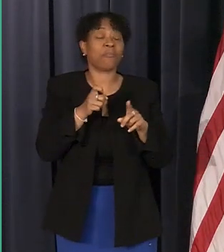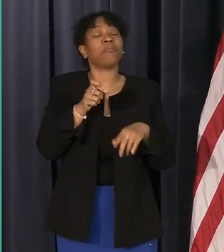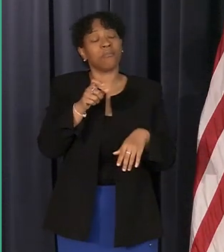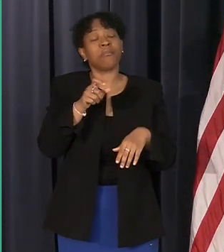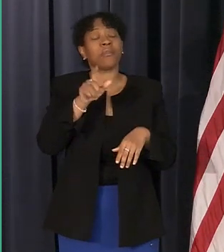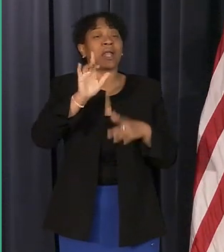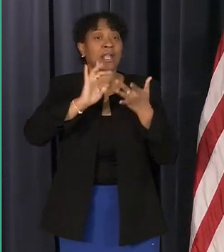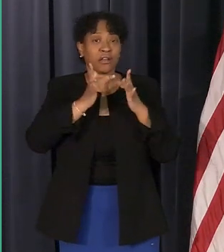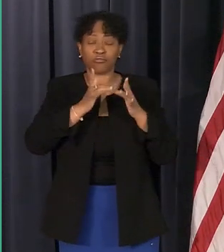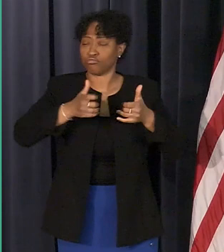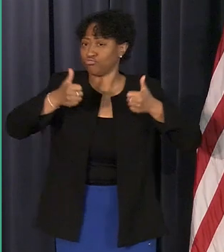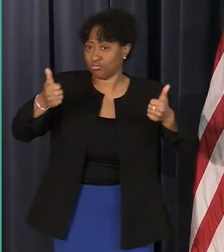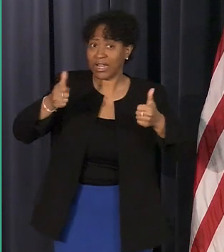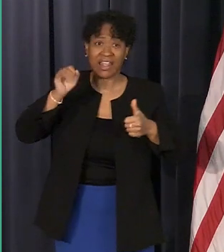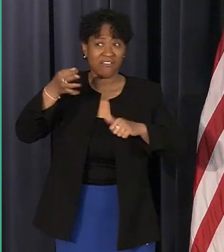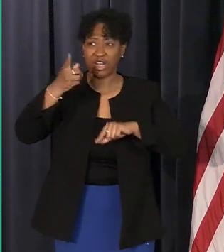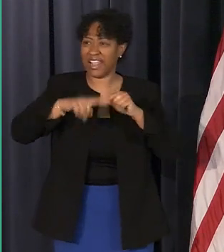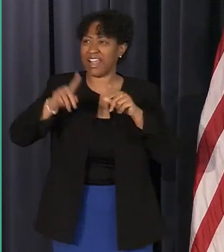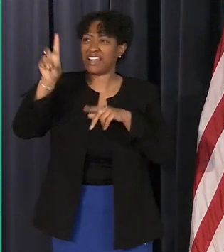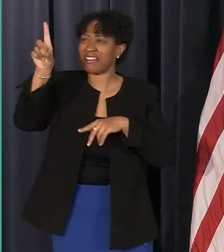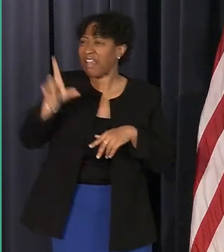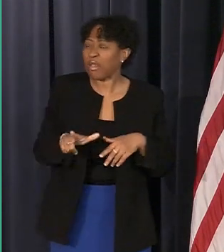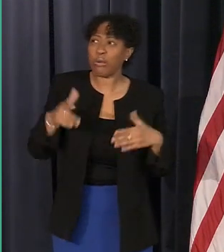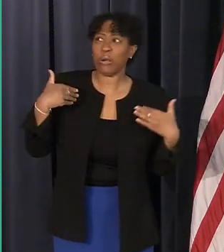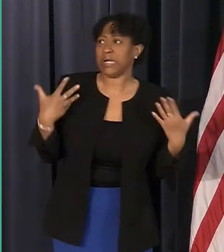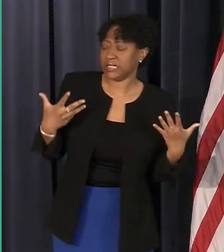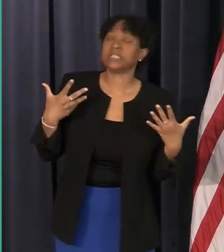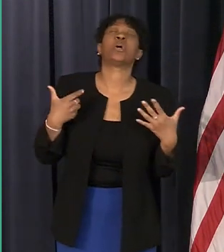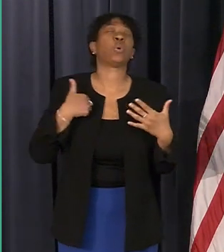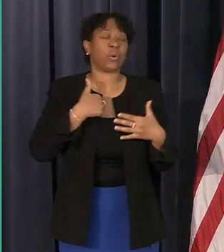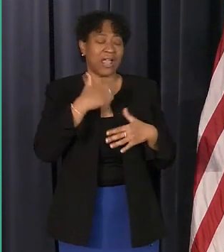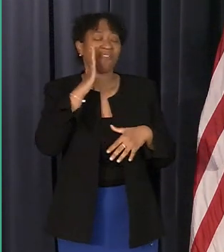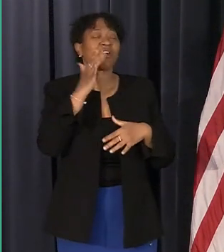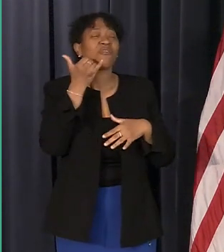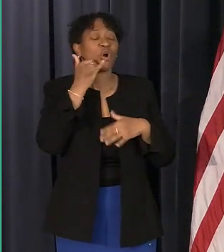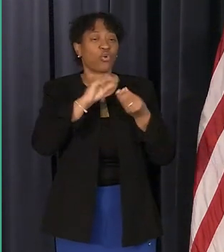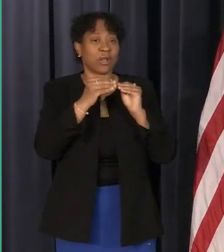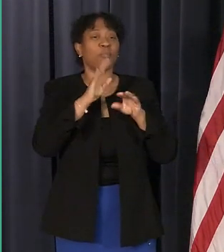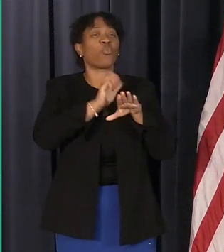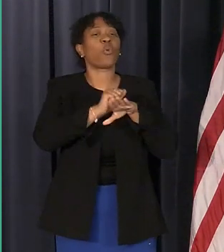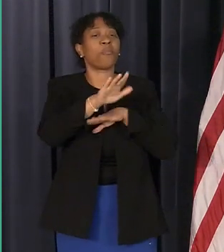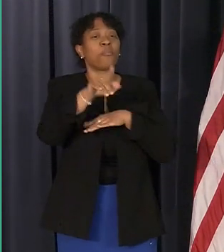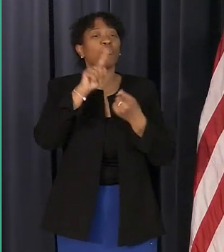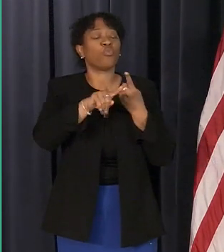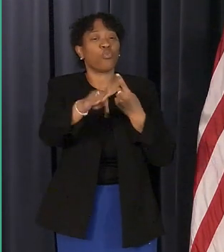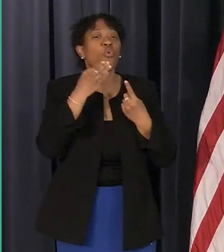uh fine if you can't we'll have a number available and we'll mail you one out